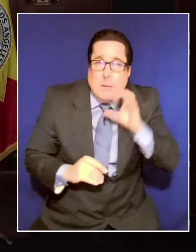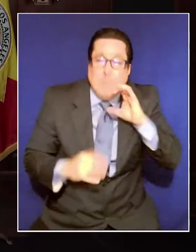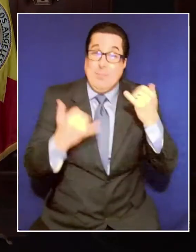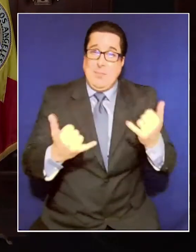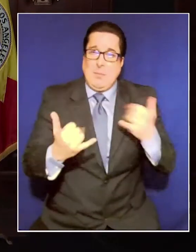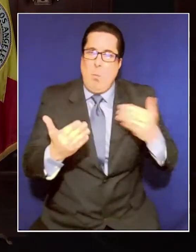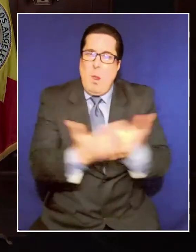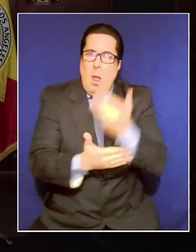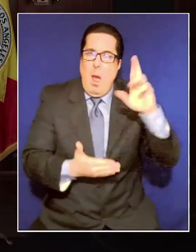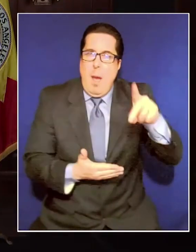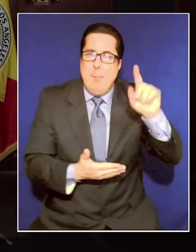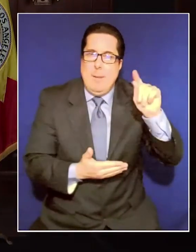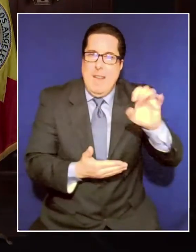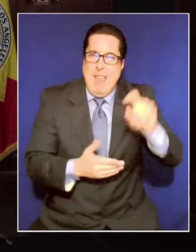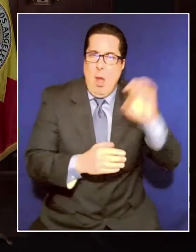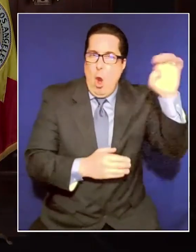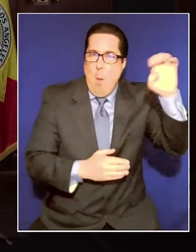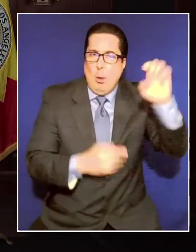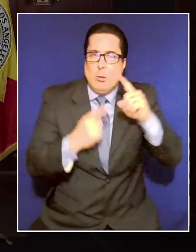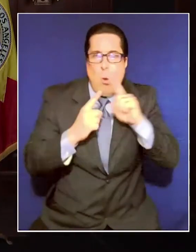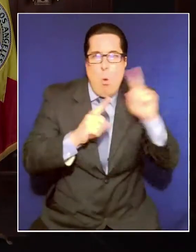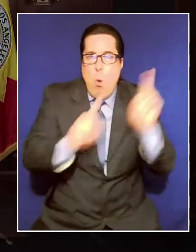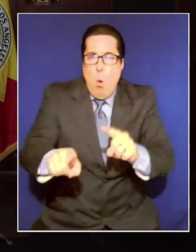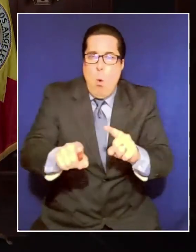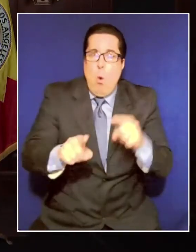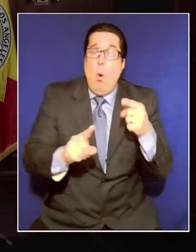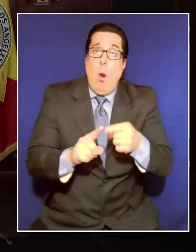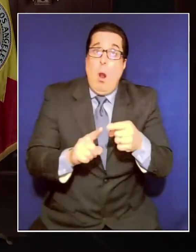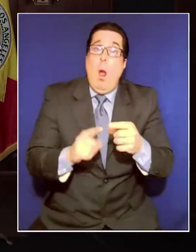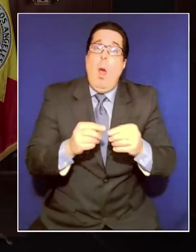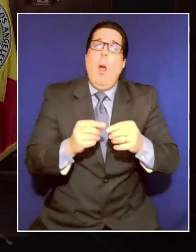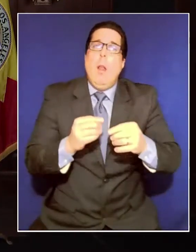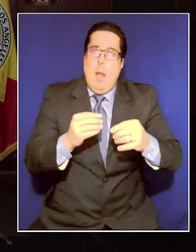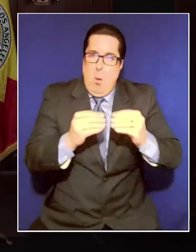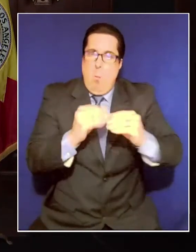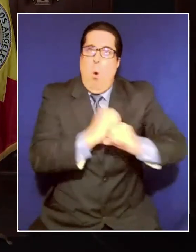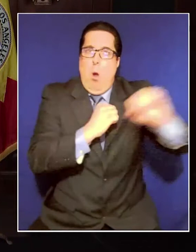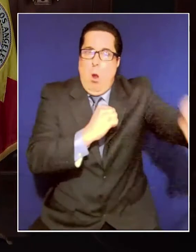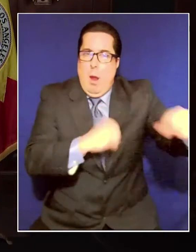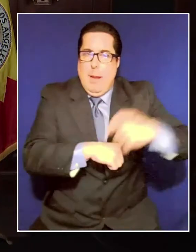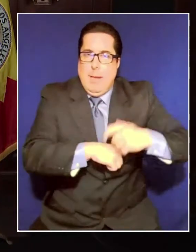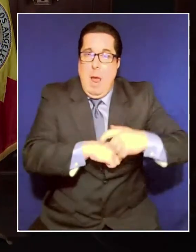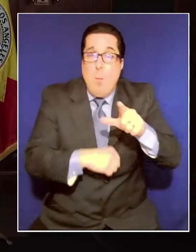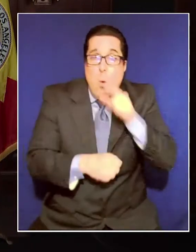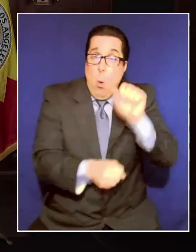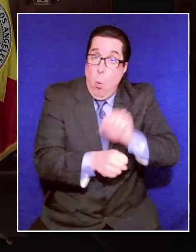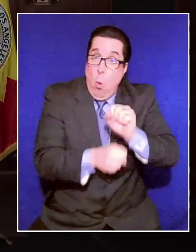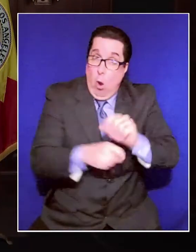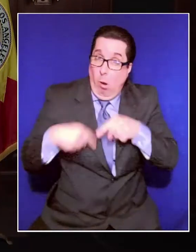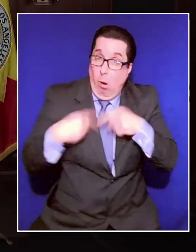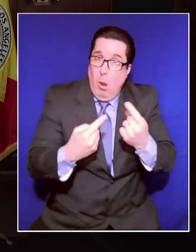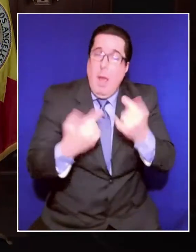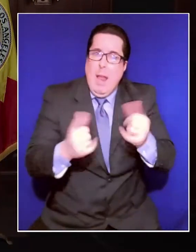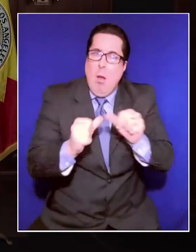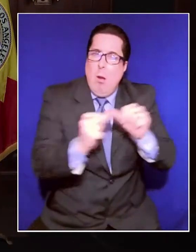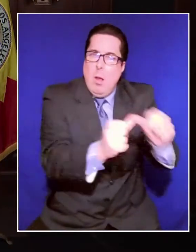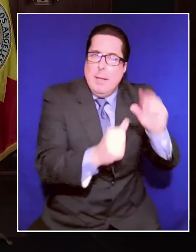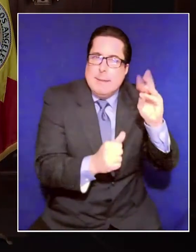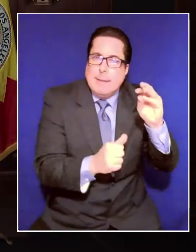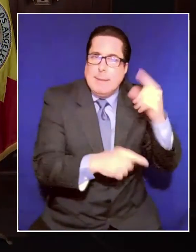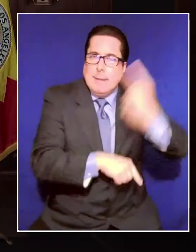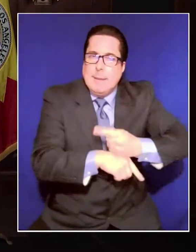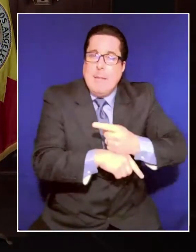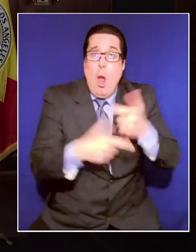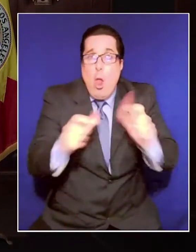emergency order to extend this benefit to employees who have been working for at least 60 days at large businesses or non-profits,